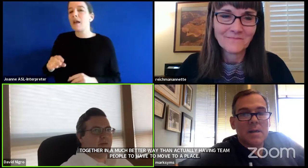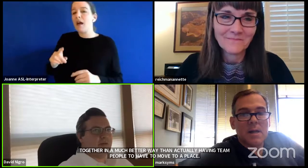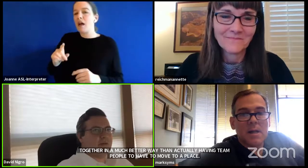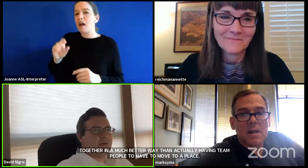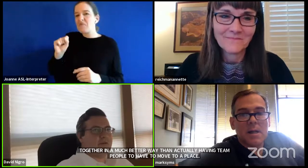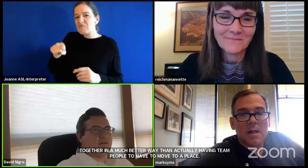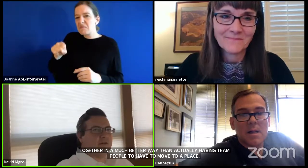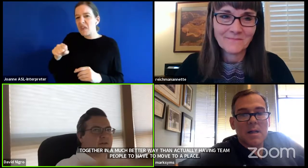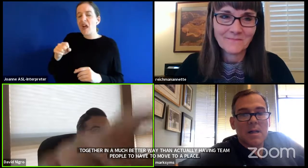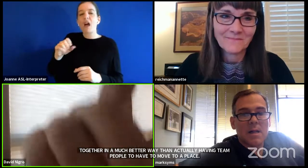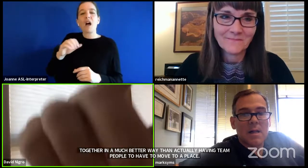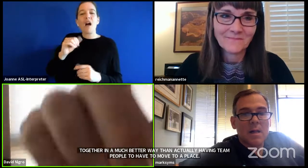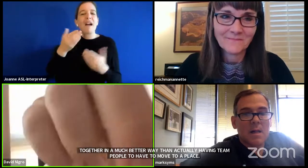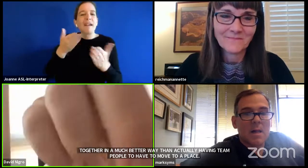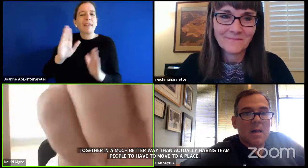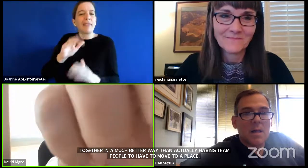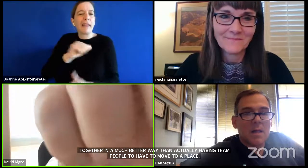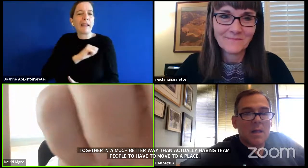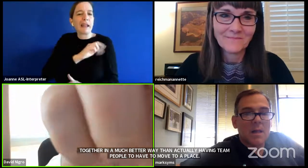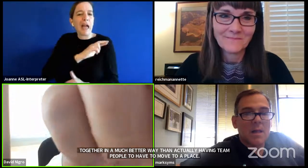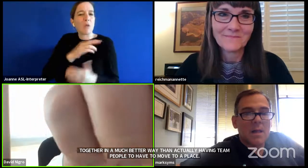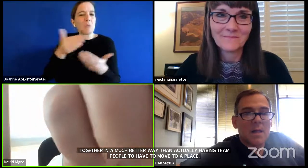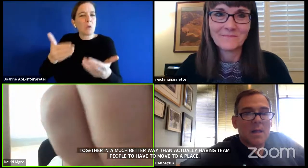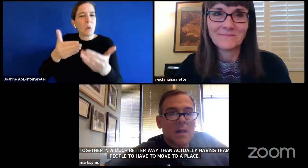can give you the floor you can you can discuss it now